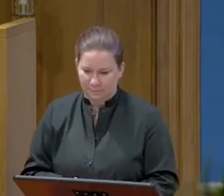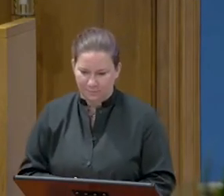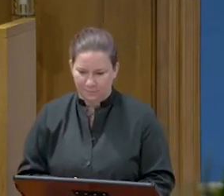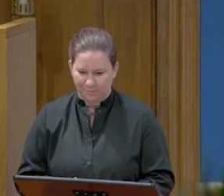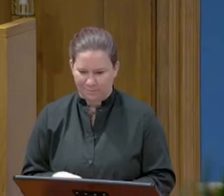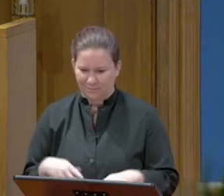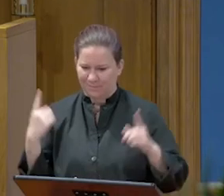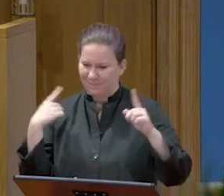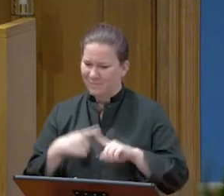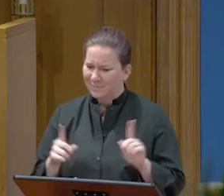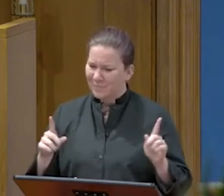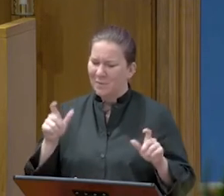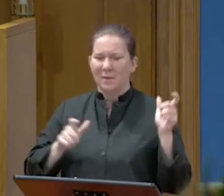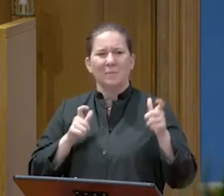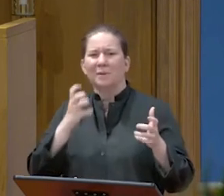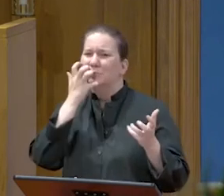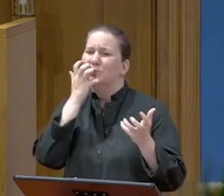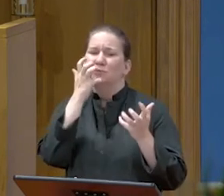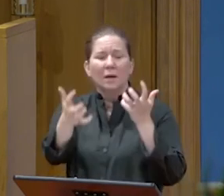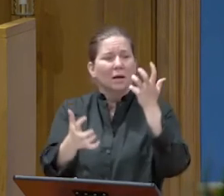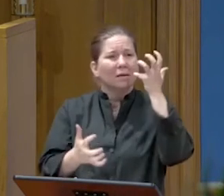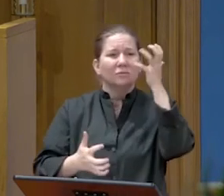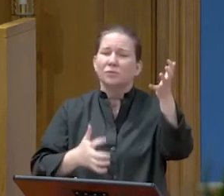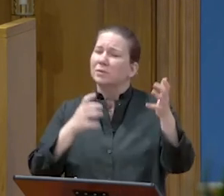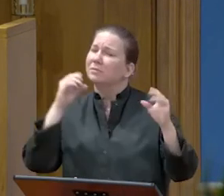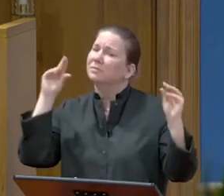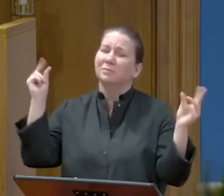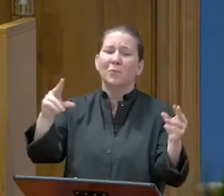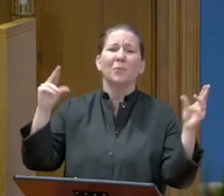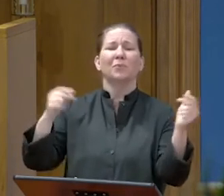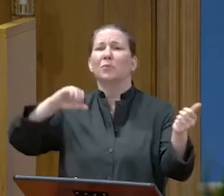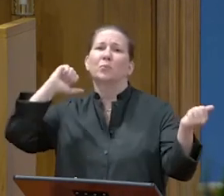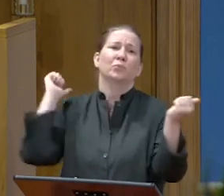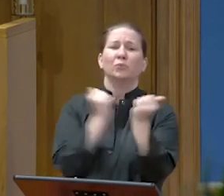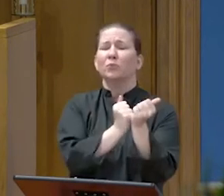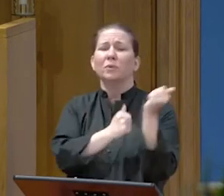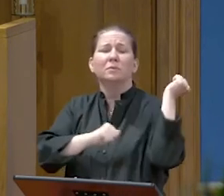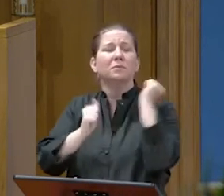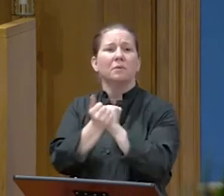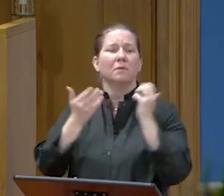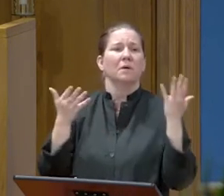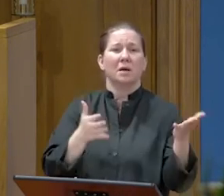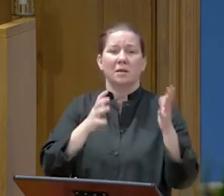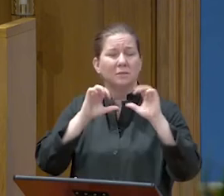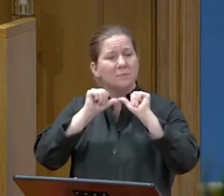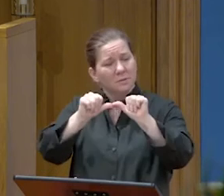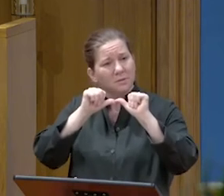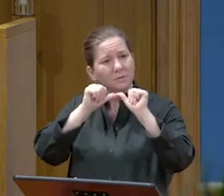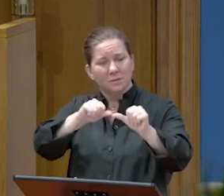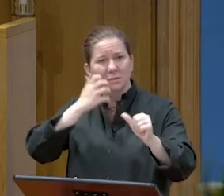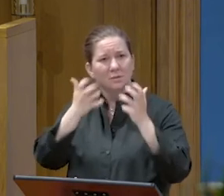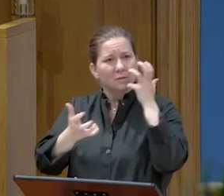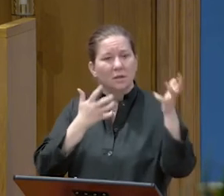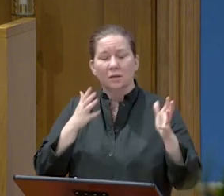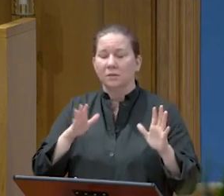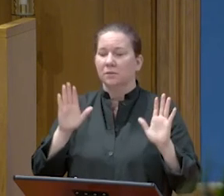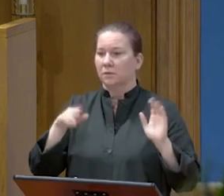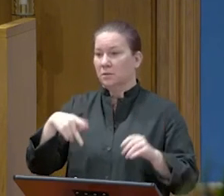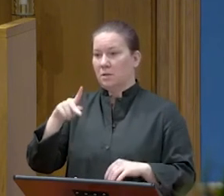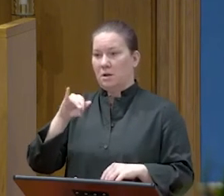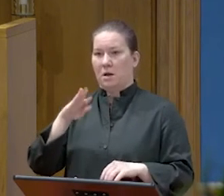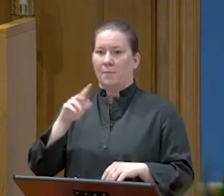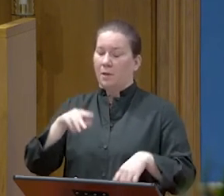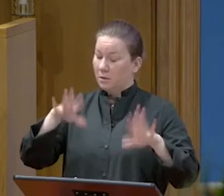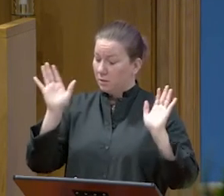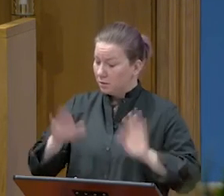demanding with loud shouts that he should be crucified, and their voices prevailed. So Pilate gave his